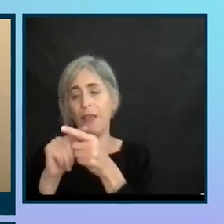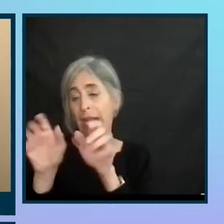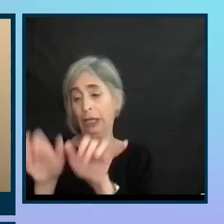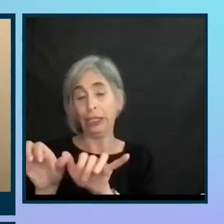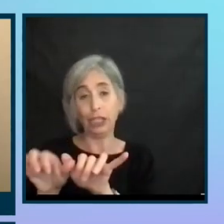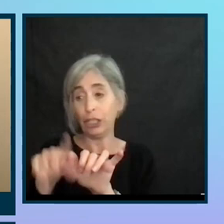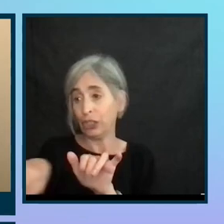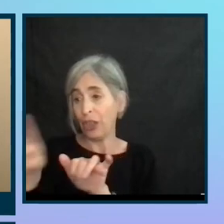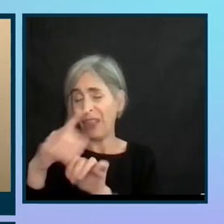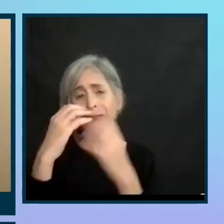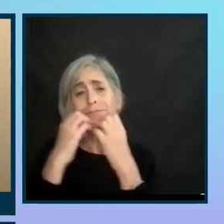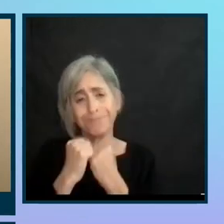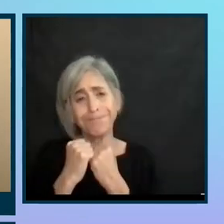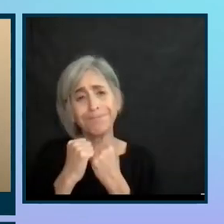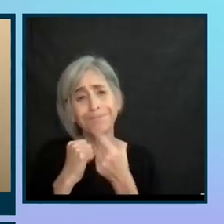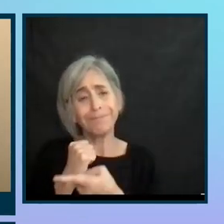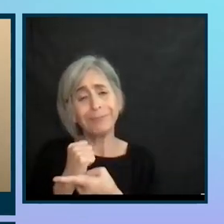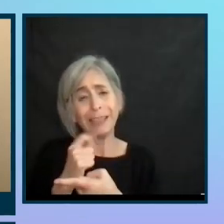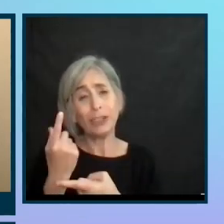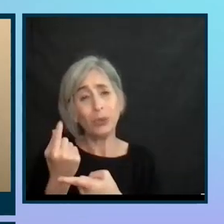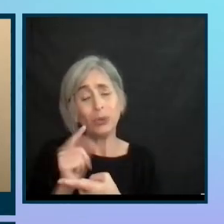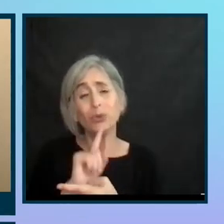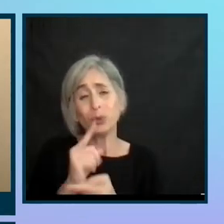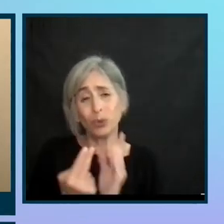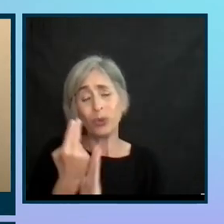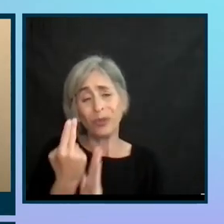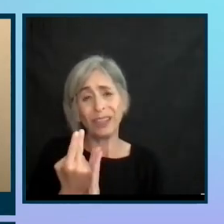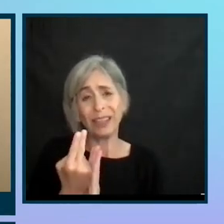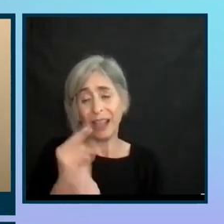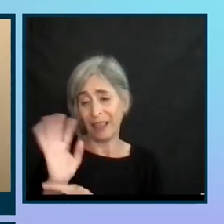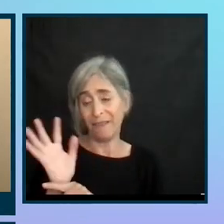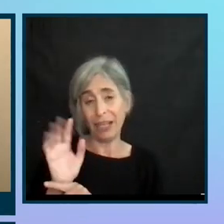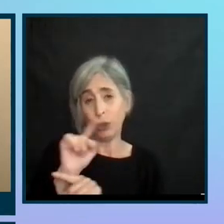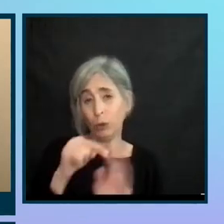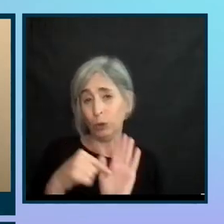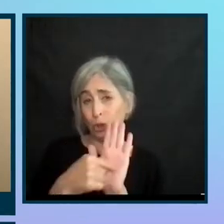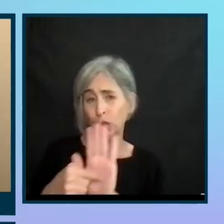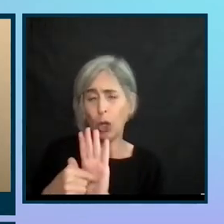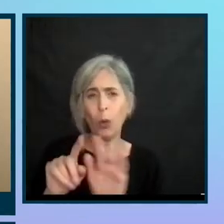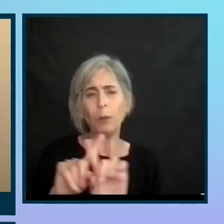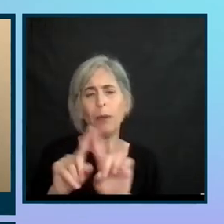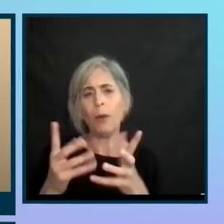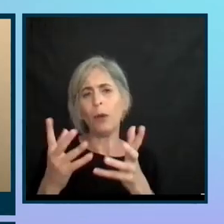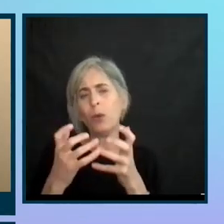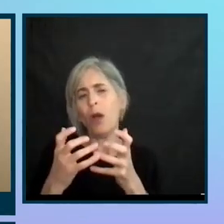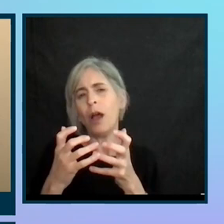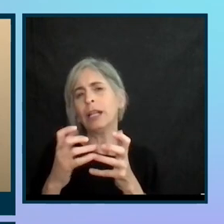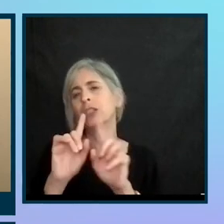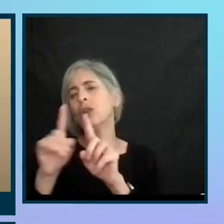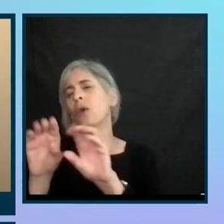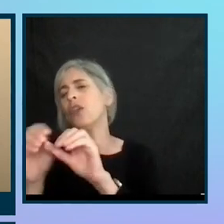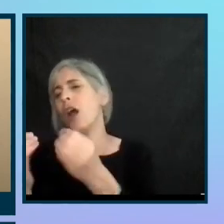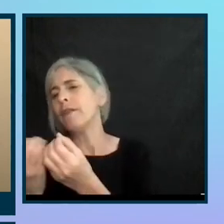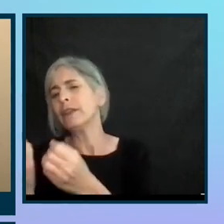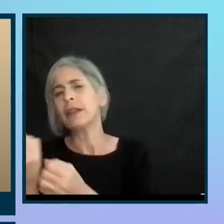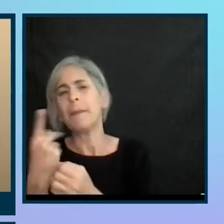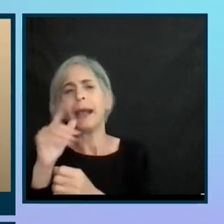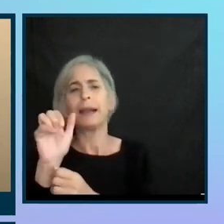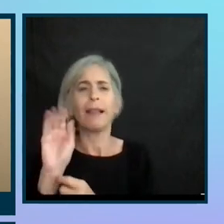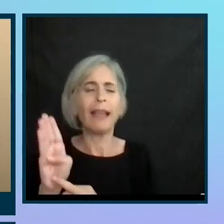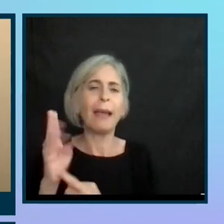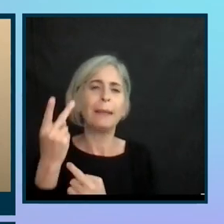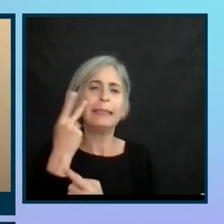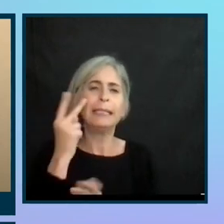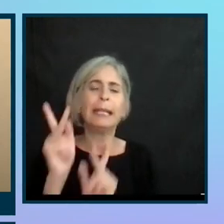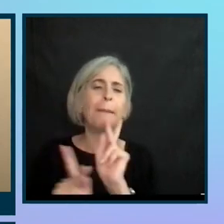again, they really care. Some of the things Brian and, you the video does. But where we would like to get to the office and go back into the lab is seeing